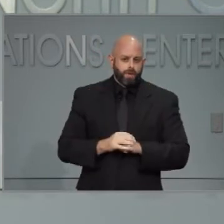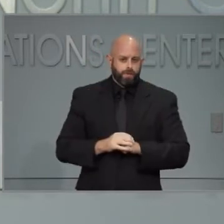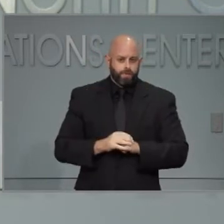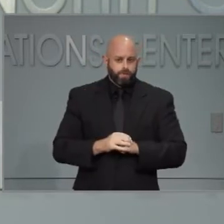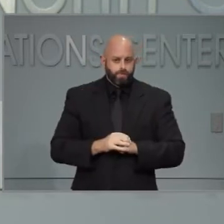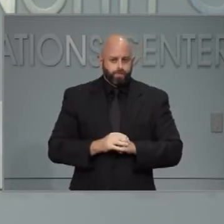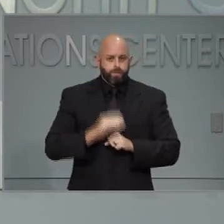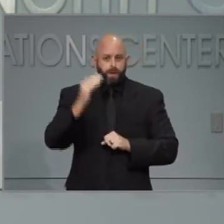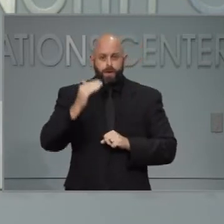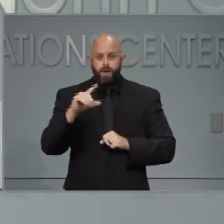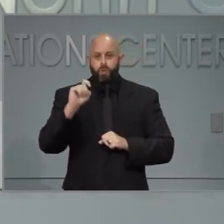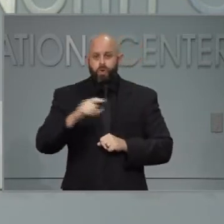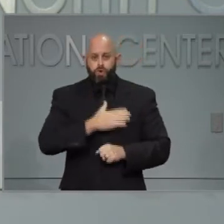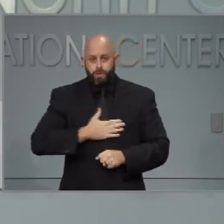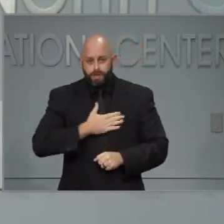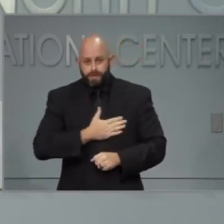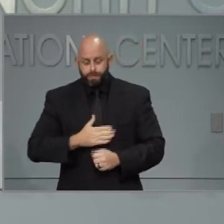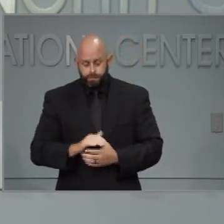Next question, please.